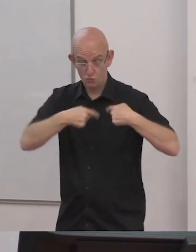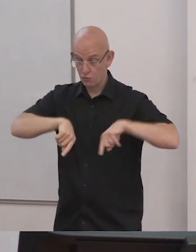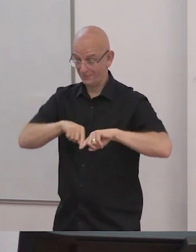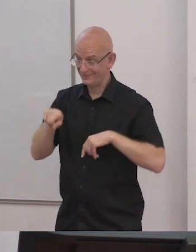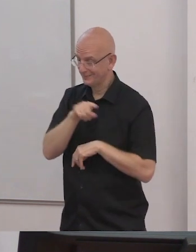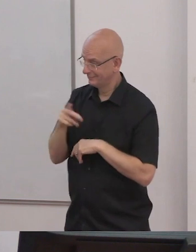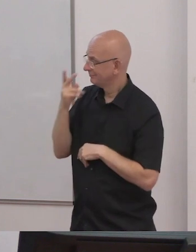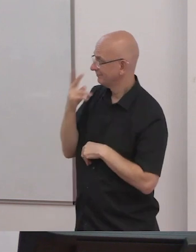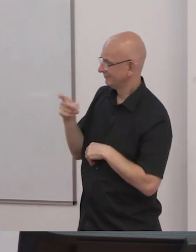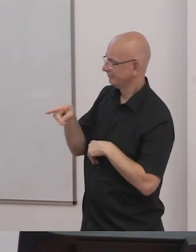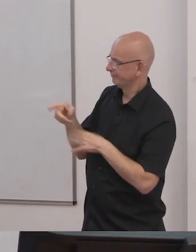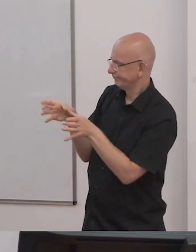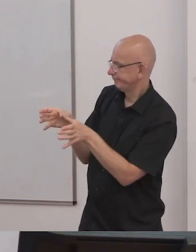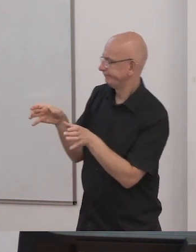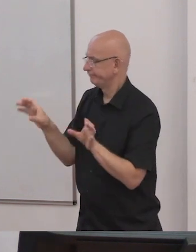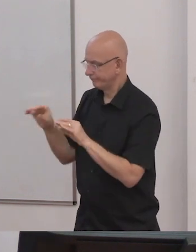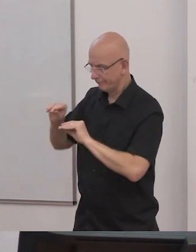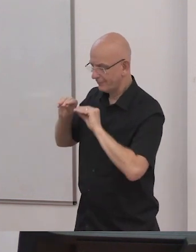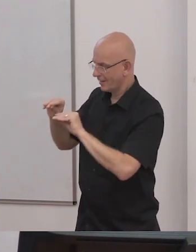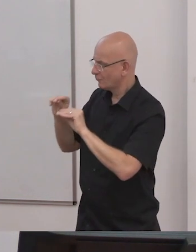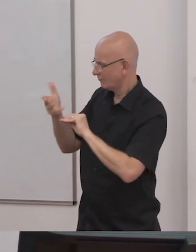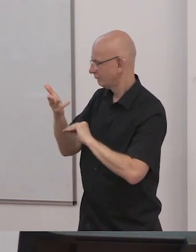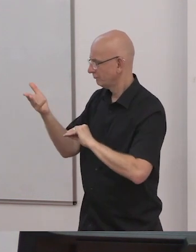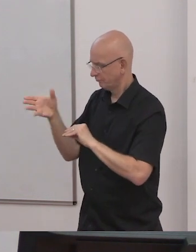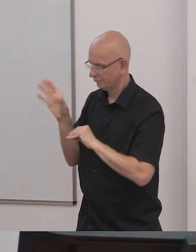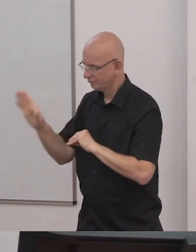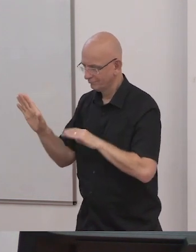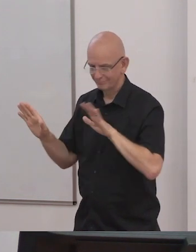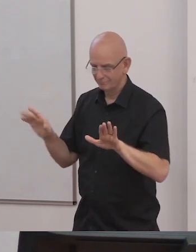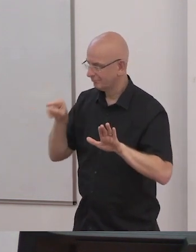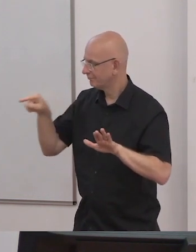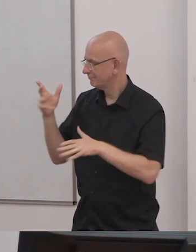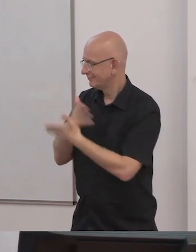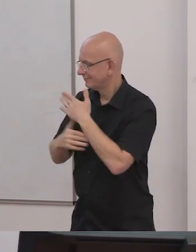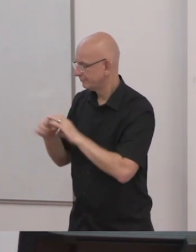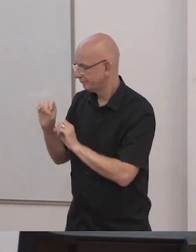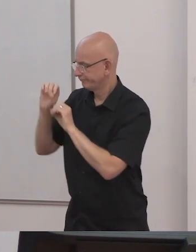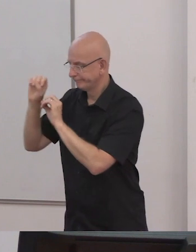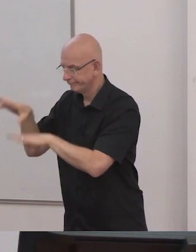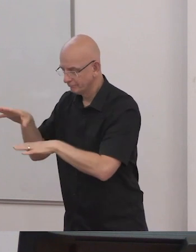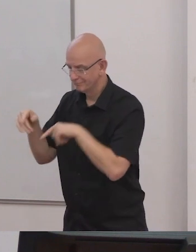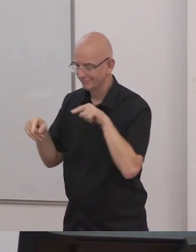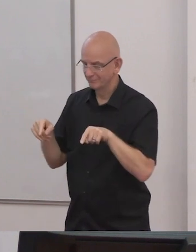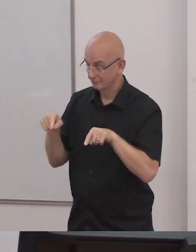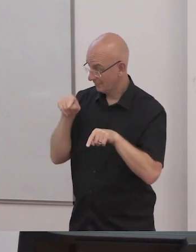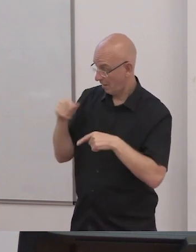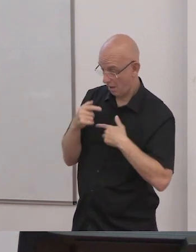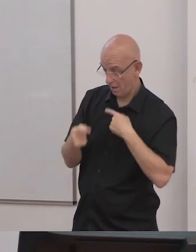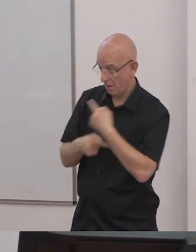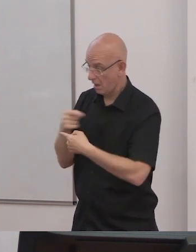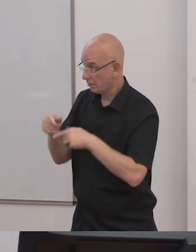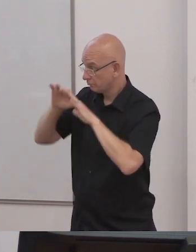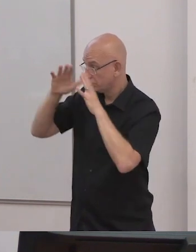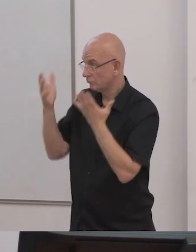throughout the globe and that extends from